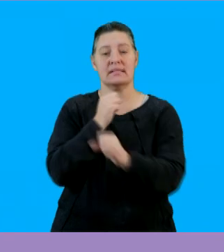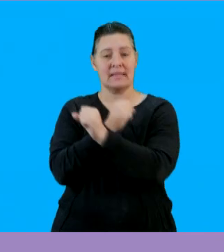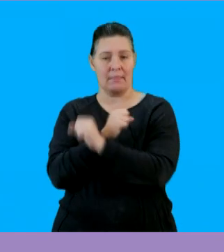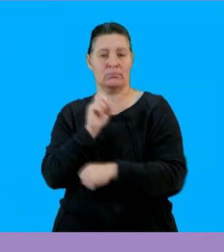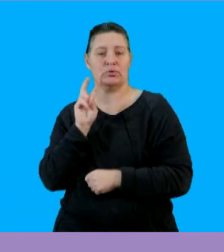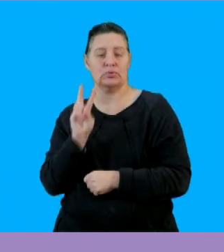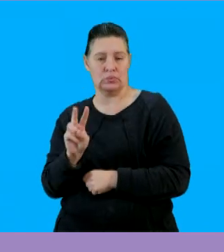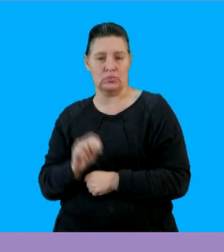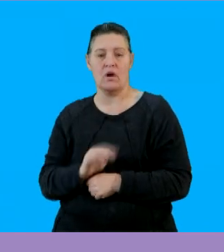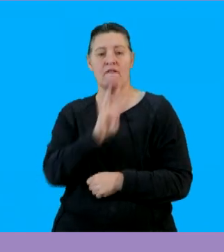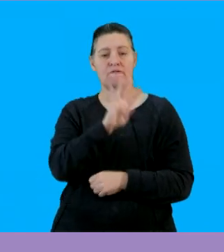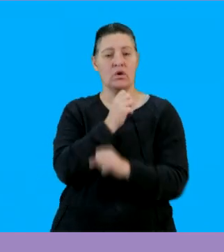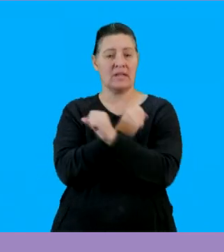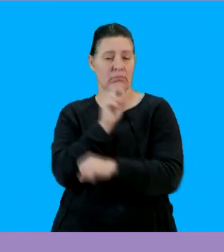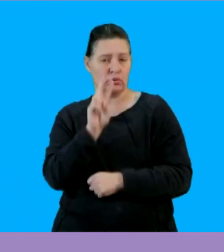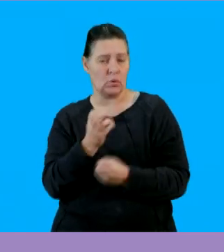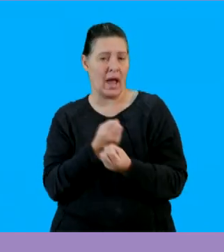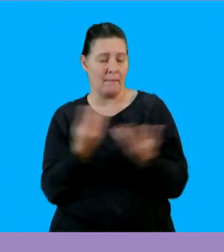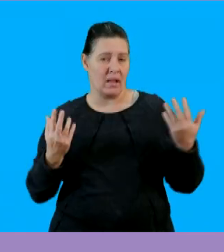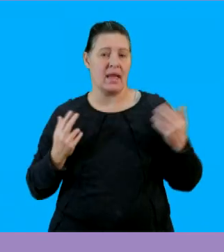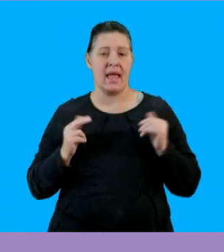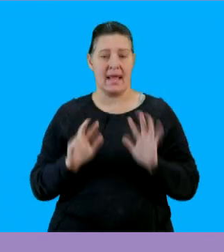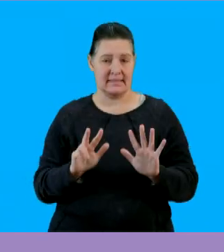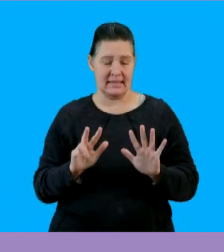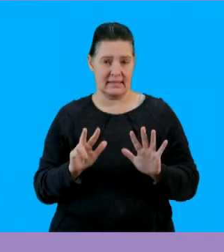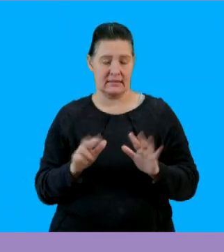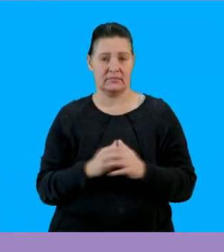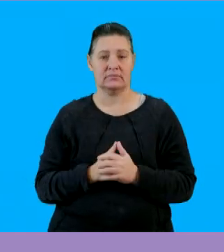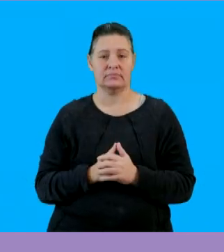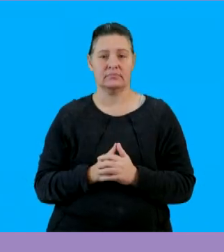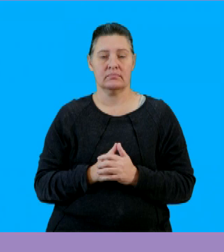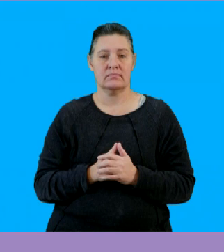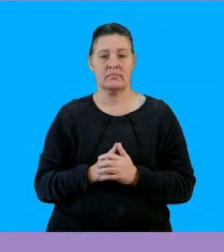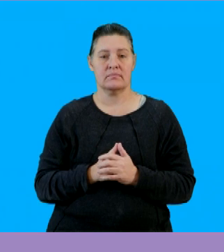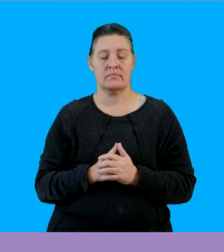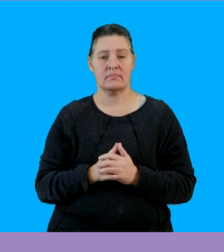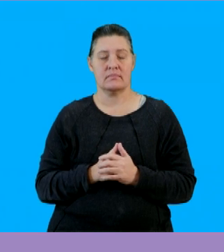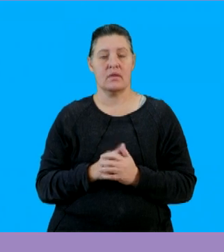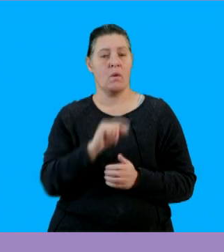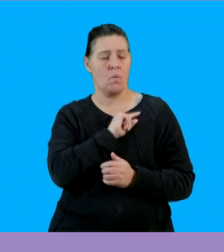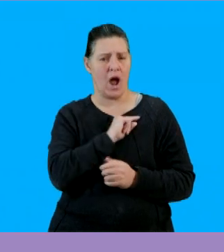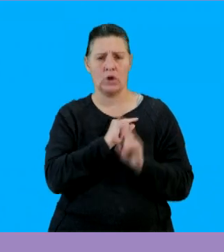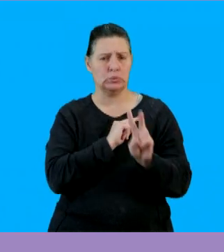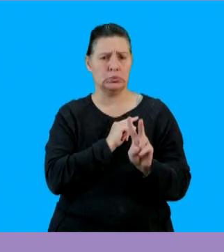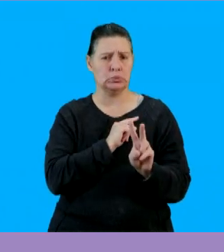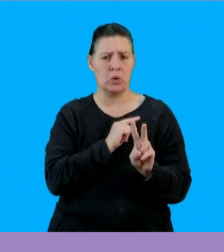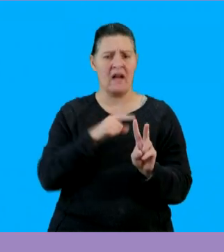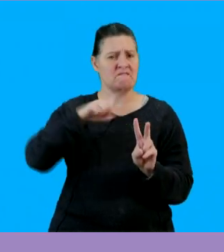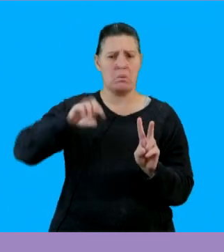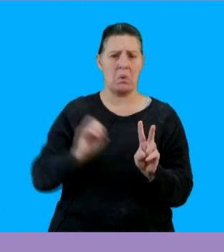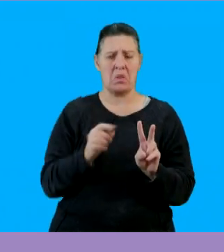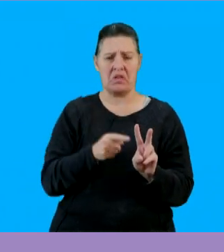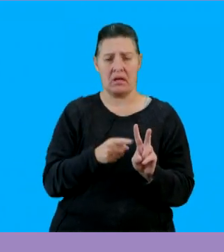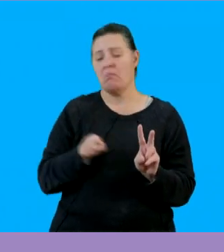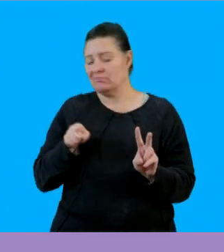by the 2 so the 4 multiplied by the 2 that is equals to 8 and then because the